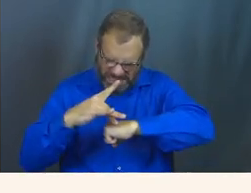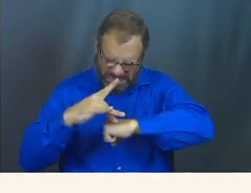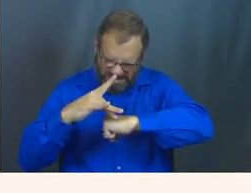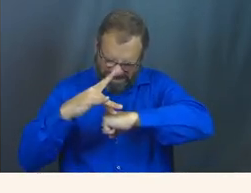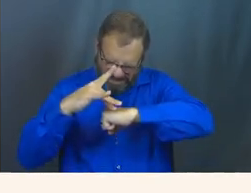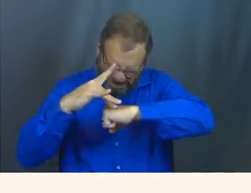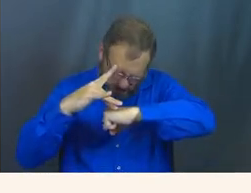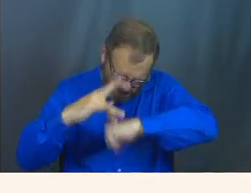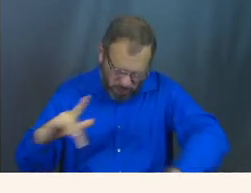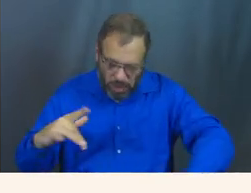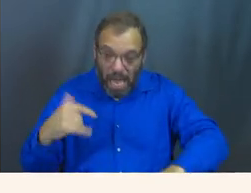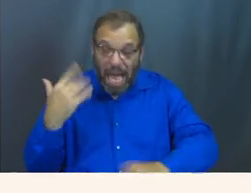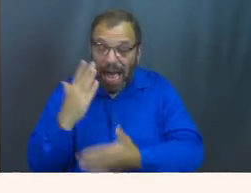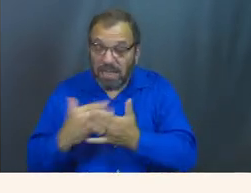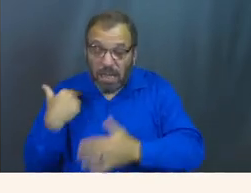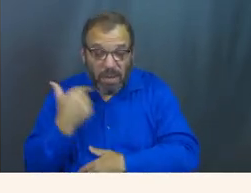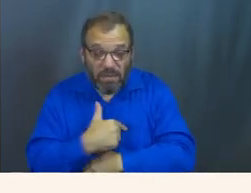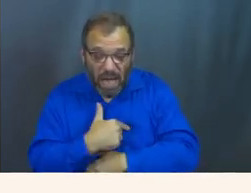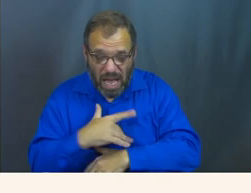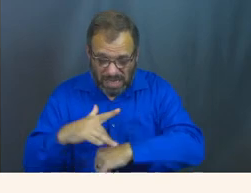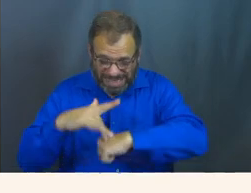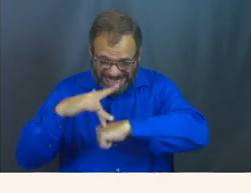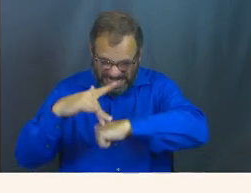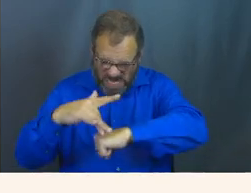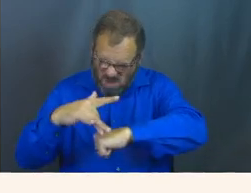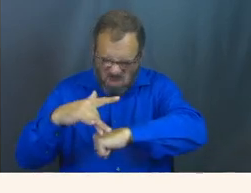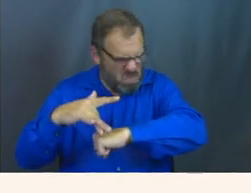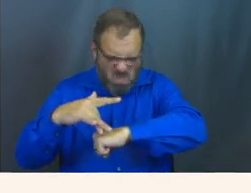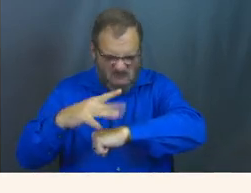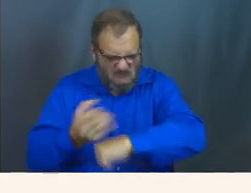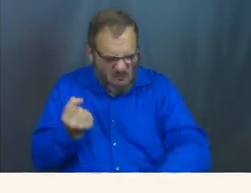And some of us are holding on to things that aren't helpful.